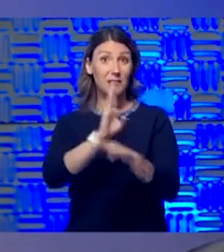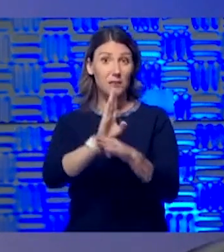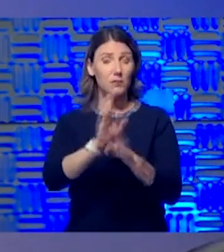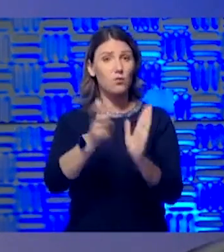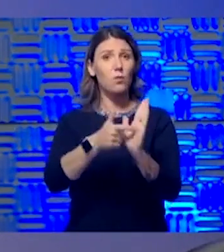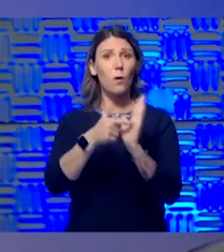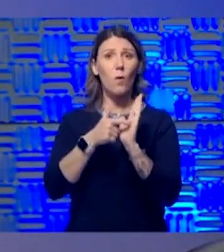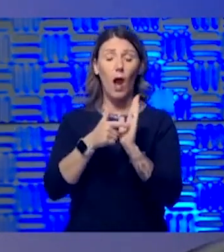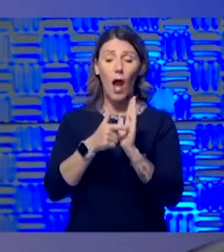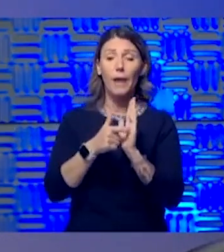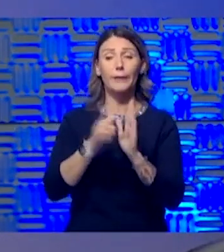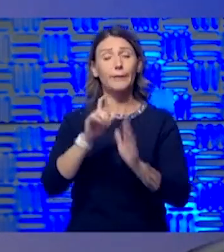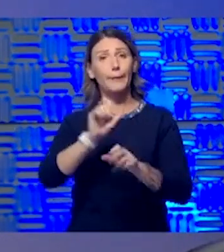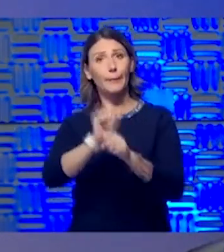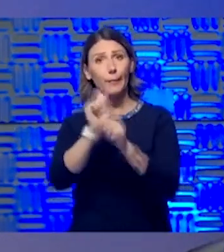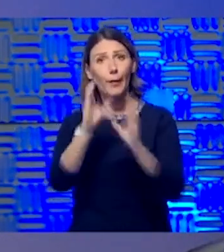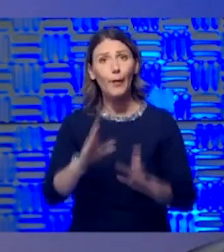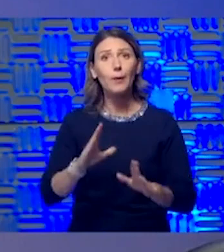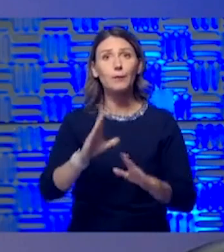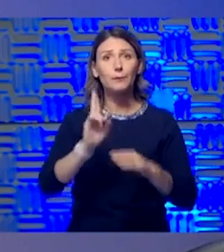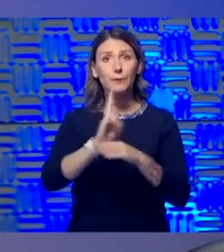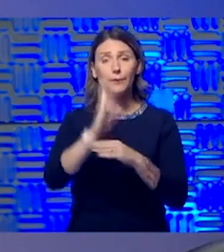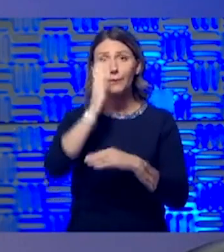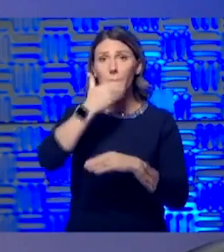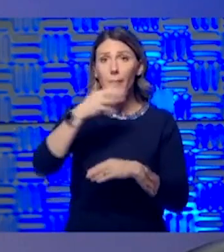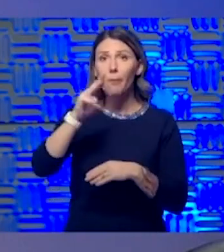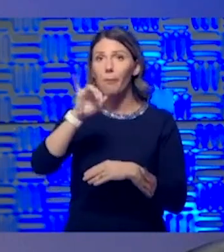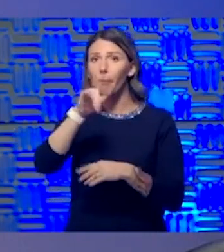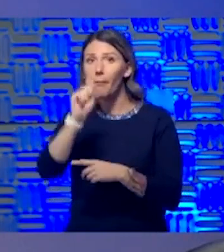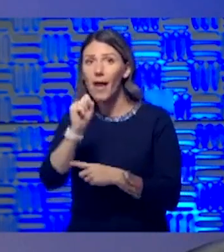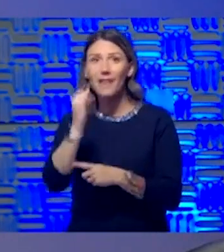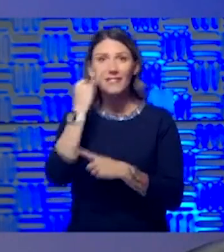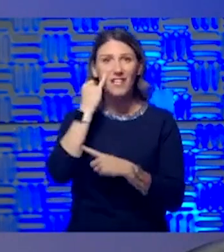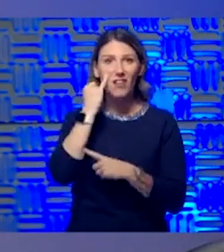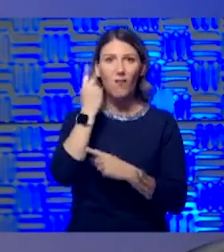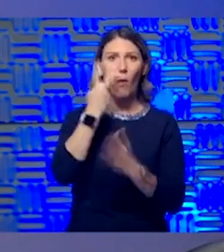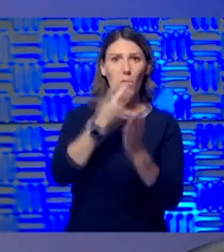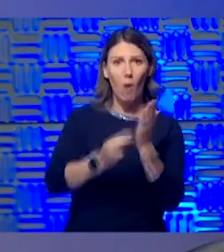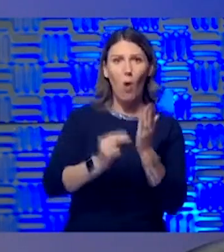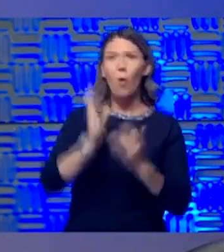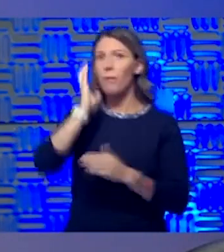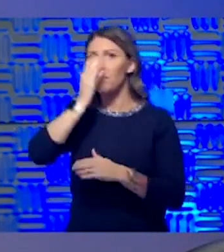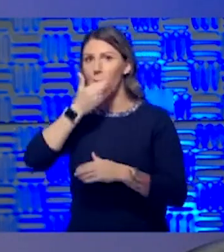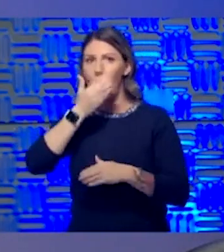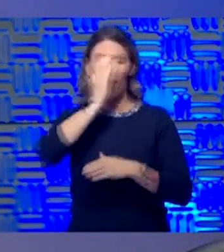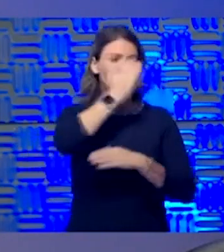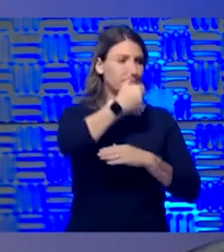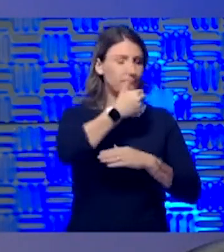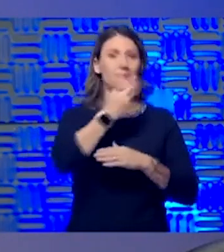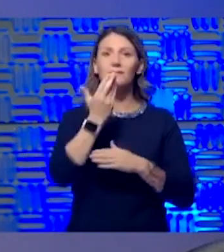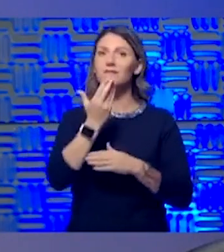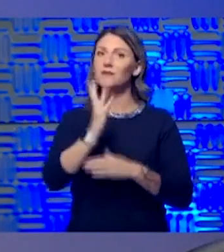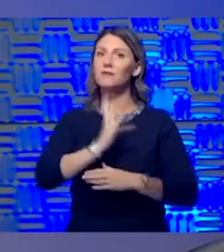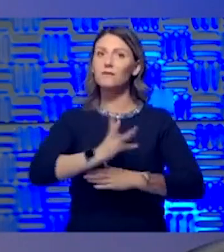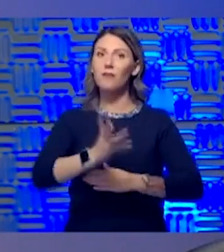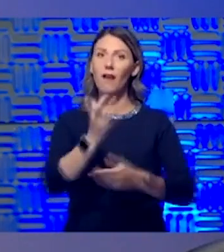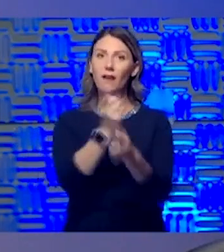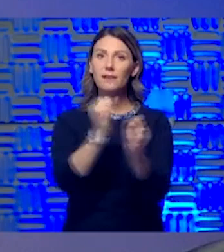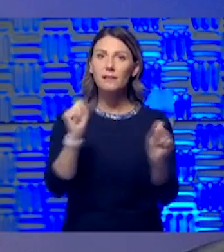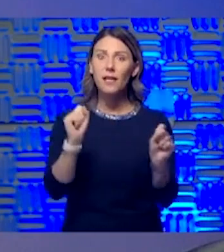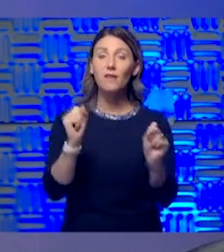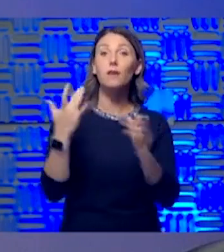think if both people wear masks while they're there, I think that that's perfectly fine and safe. know, typically